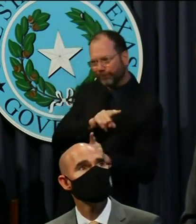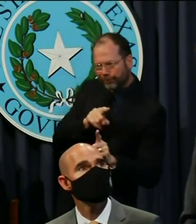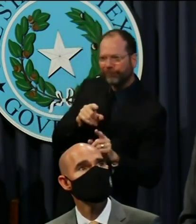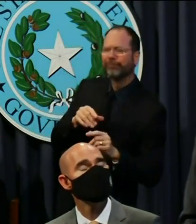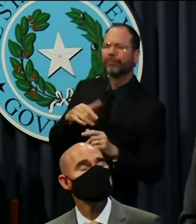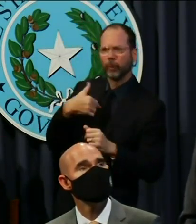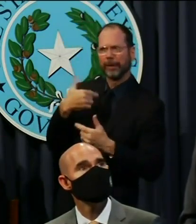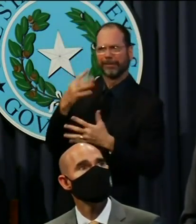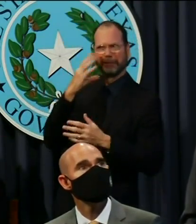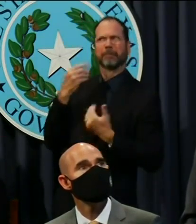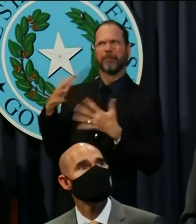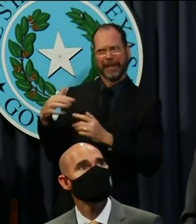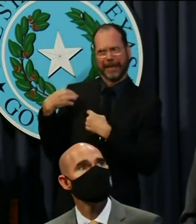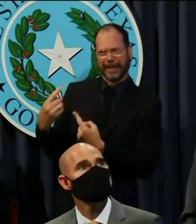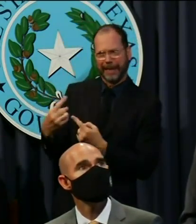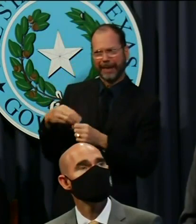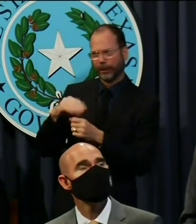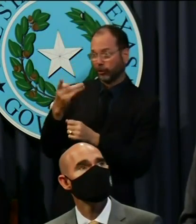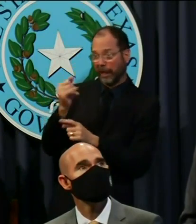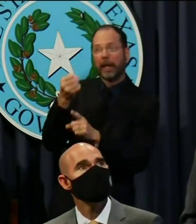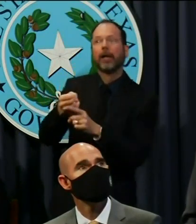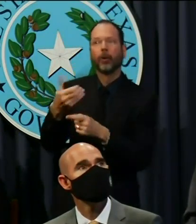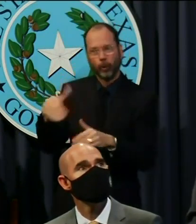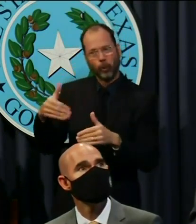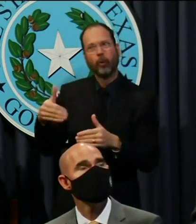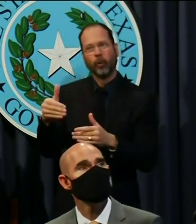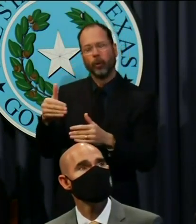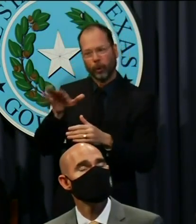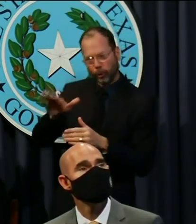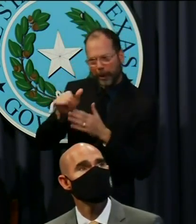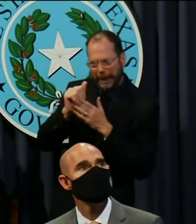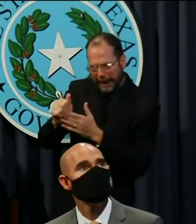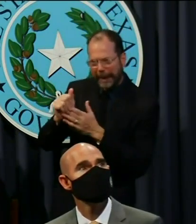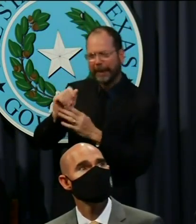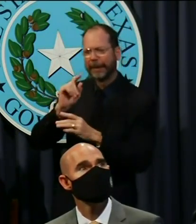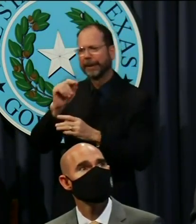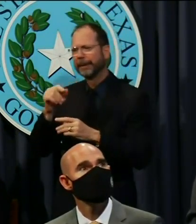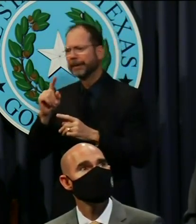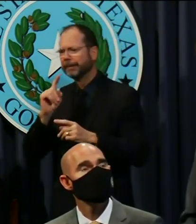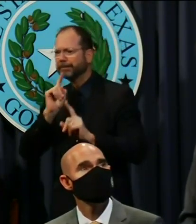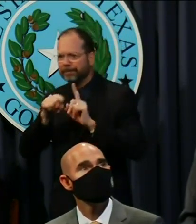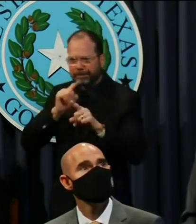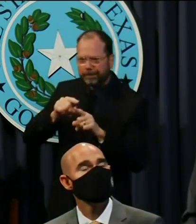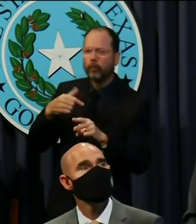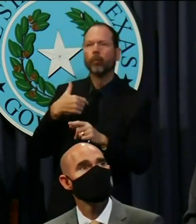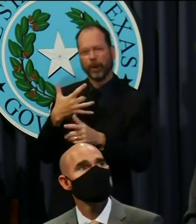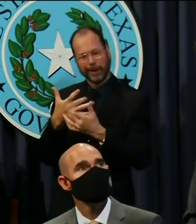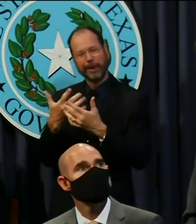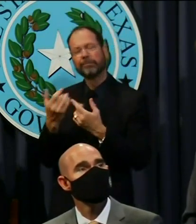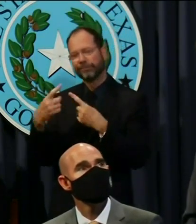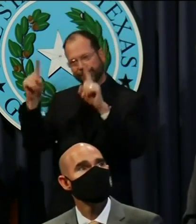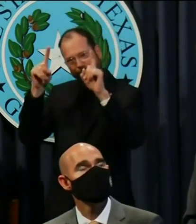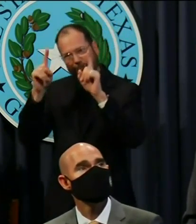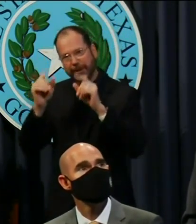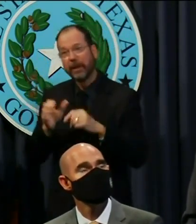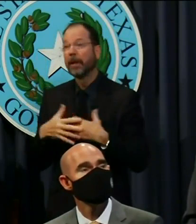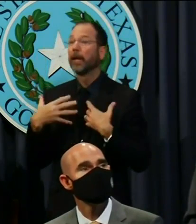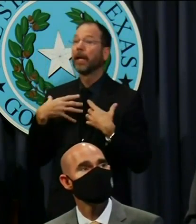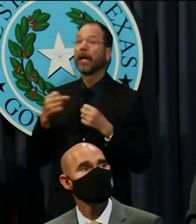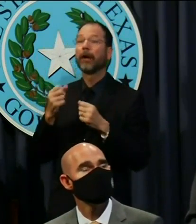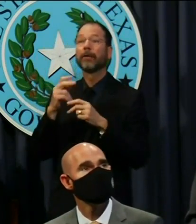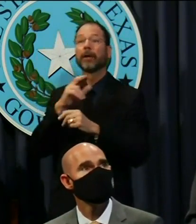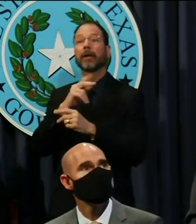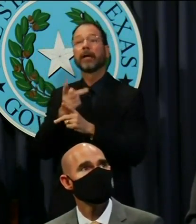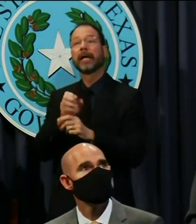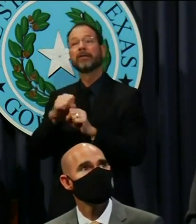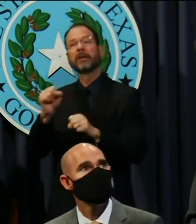experienced that in July and through your leadership and direction. We did very well through that. The healthcare system